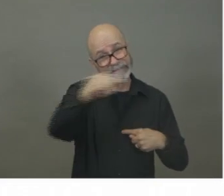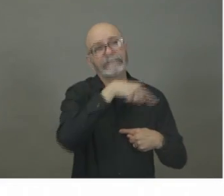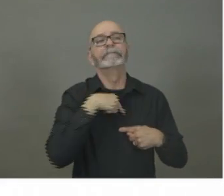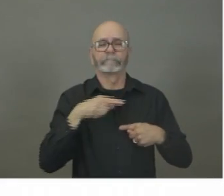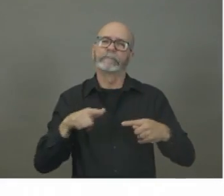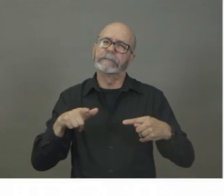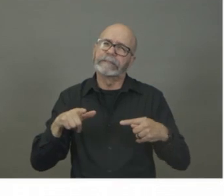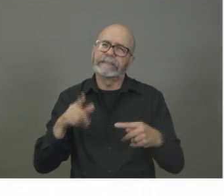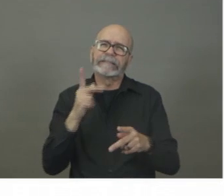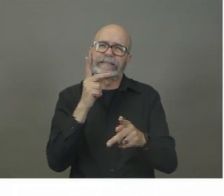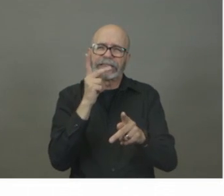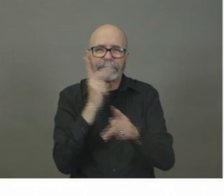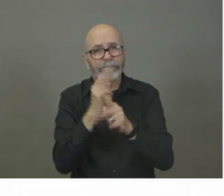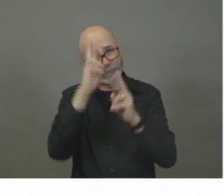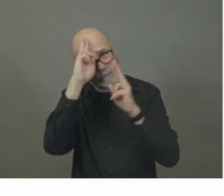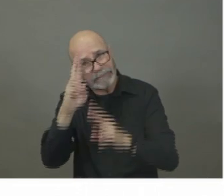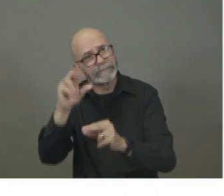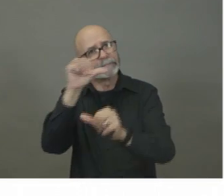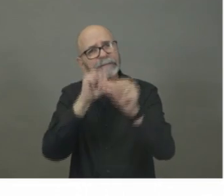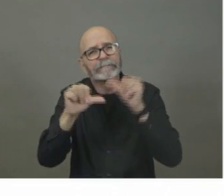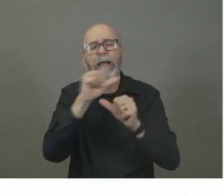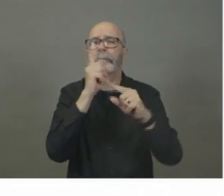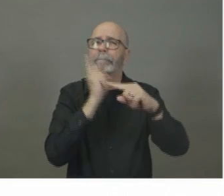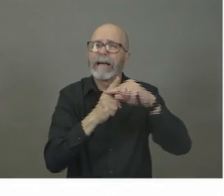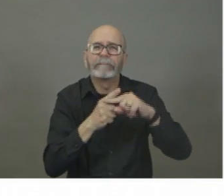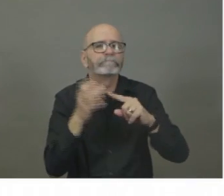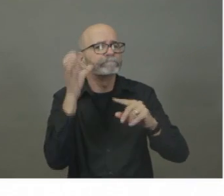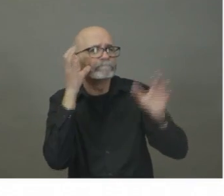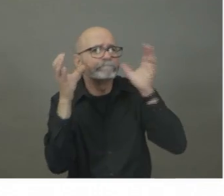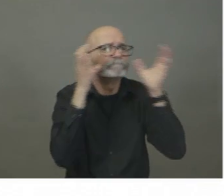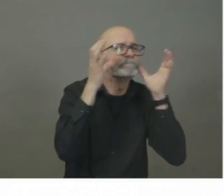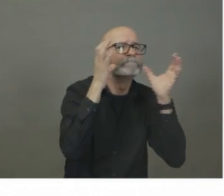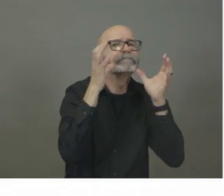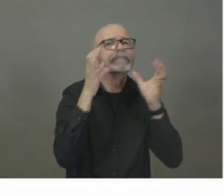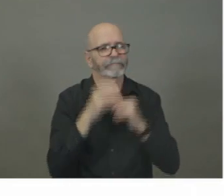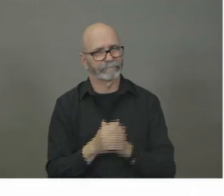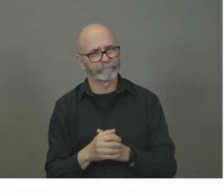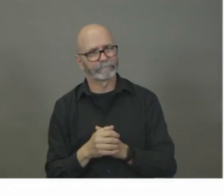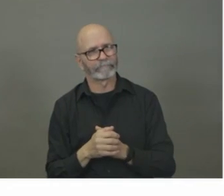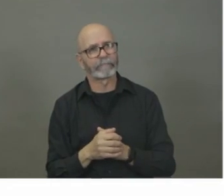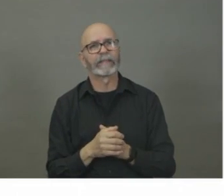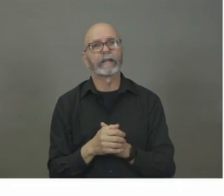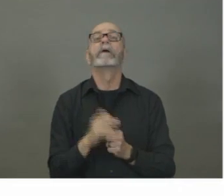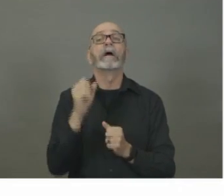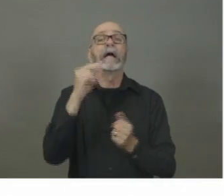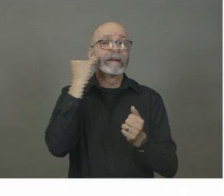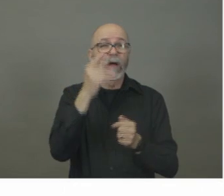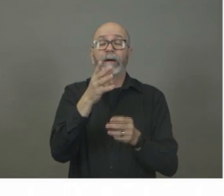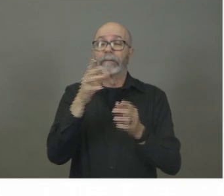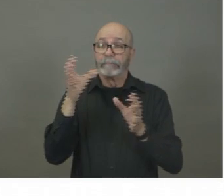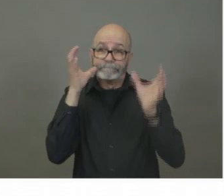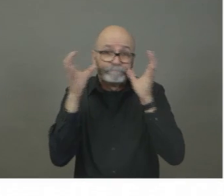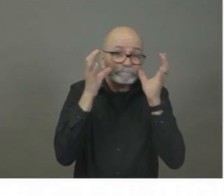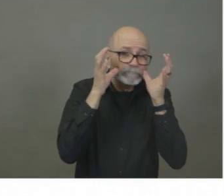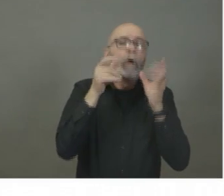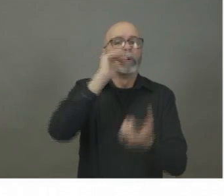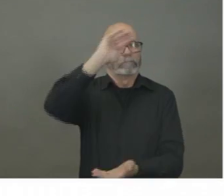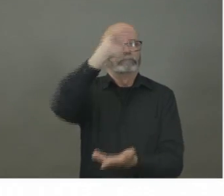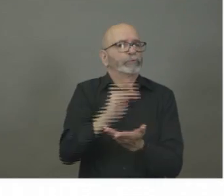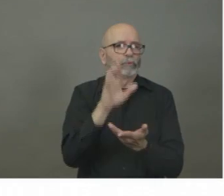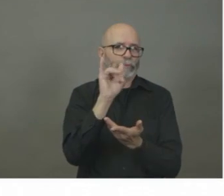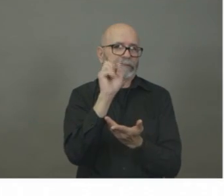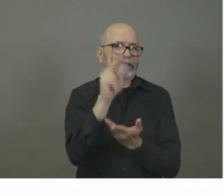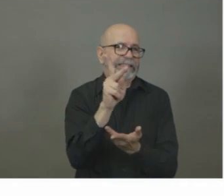to those measures in communities, we can decrease the transmission of this virus between 30 to 50 percent. That means